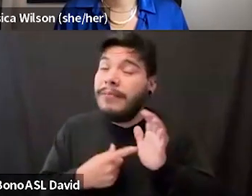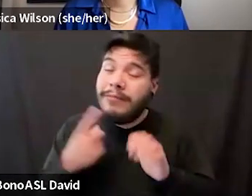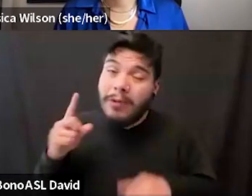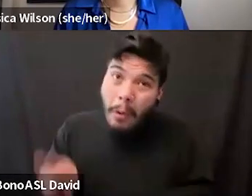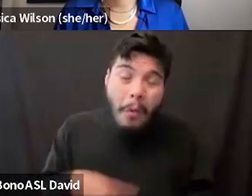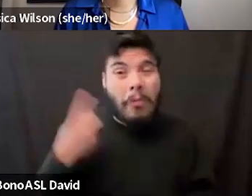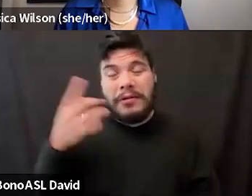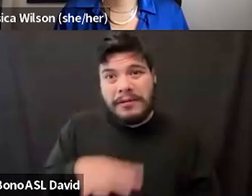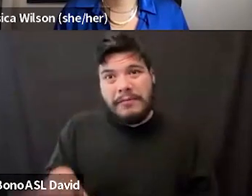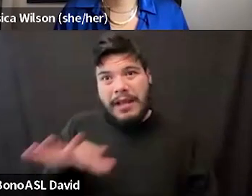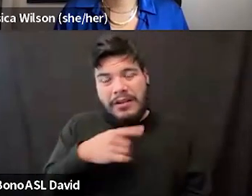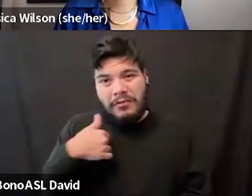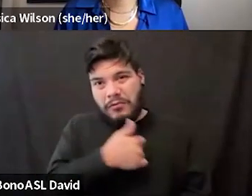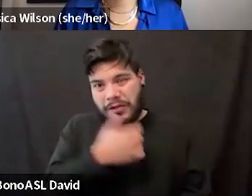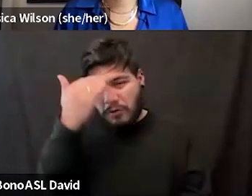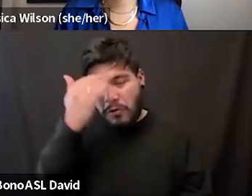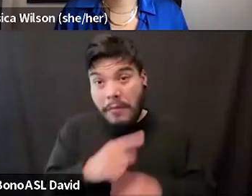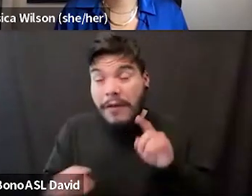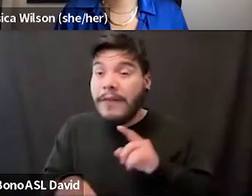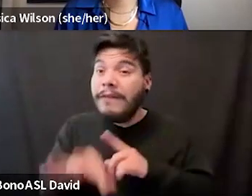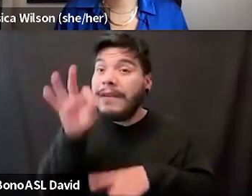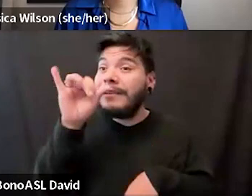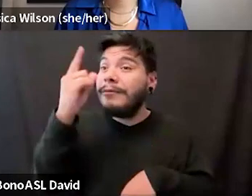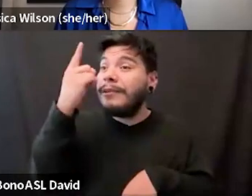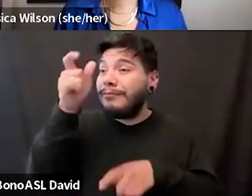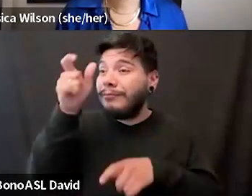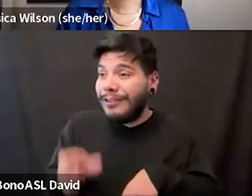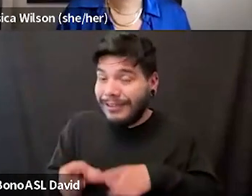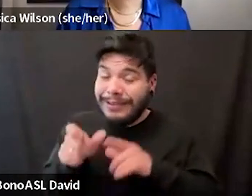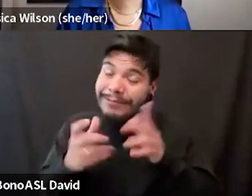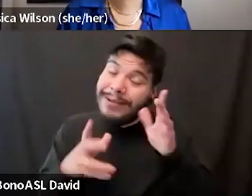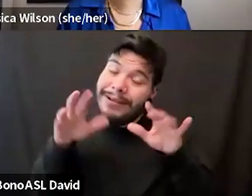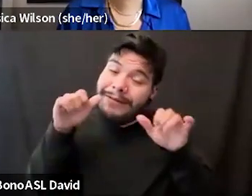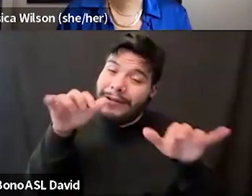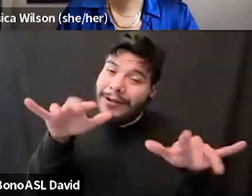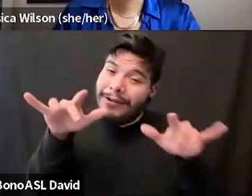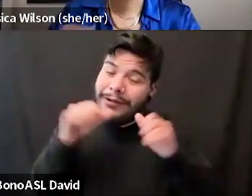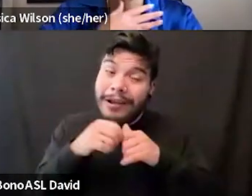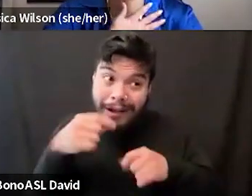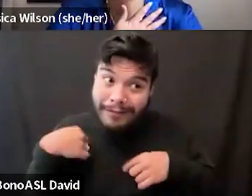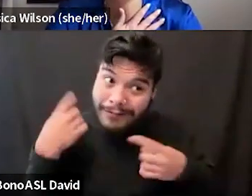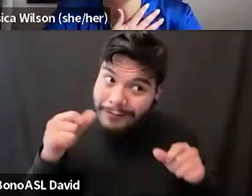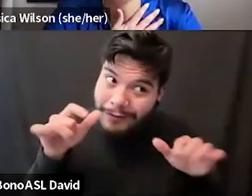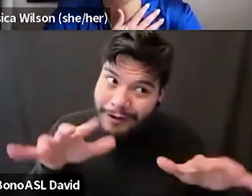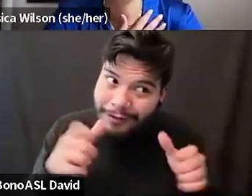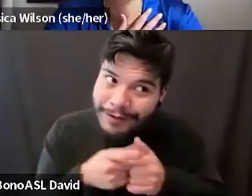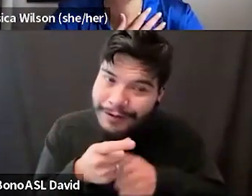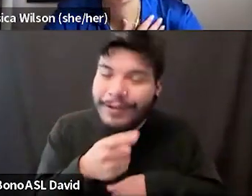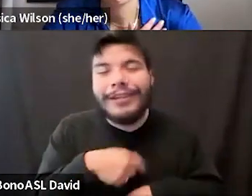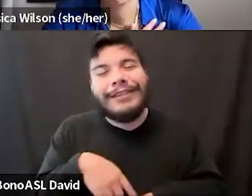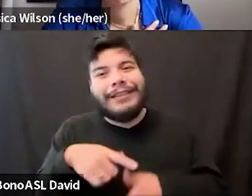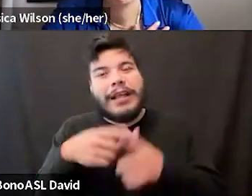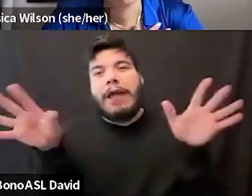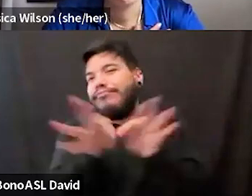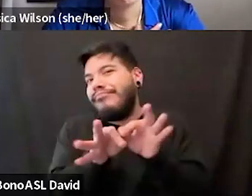space we know. But if you find that one person that might flirt with you and you go, I've been flirted with you, you just